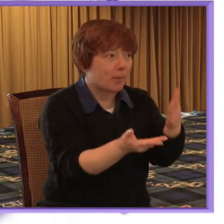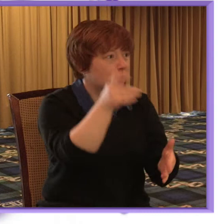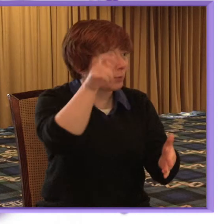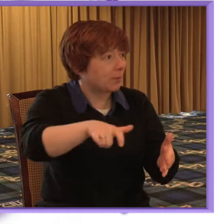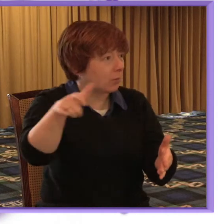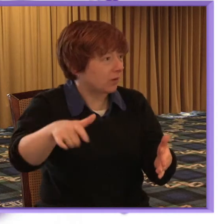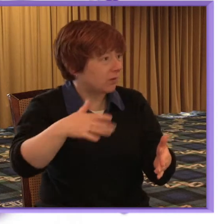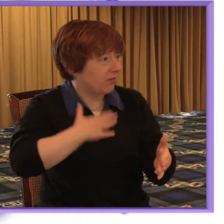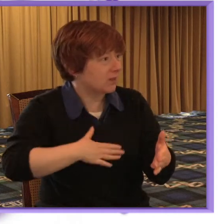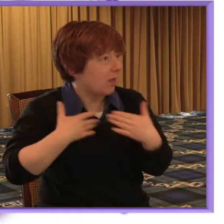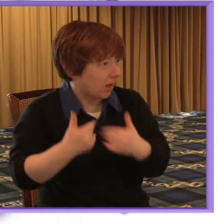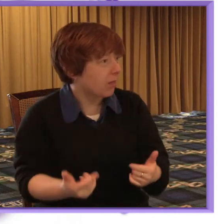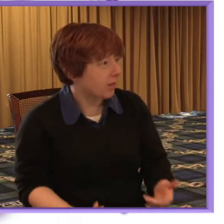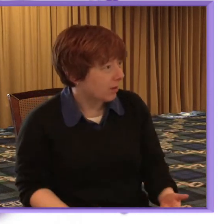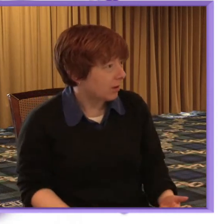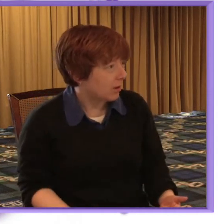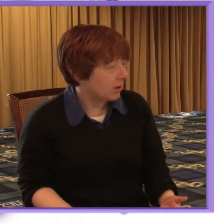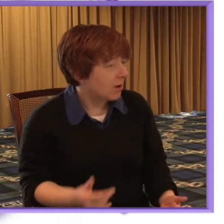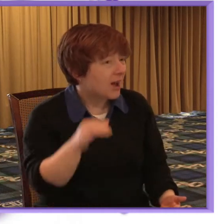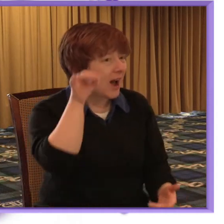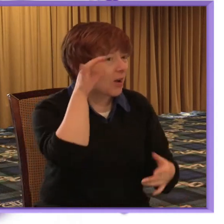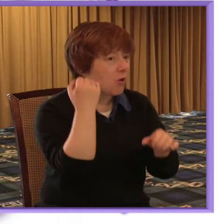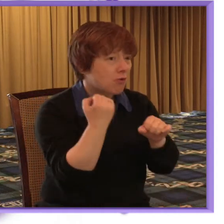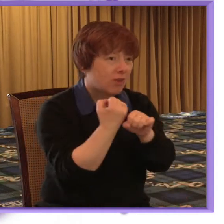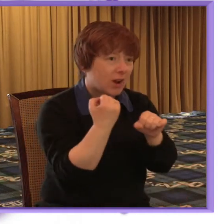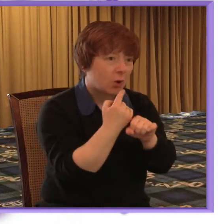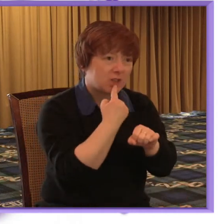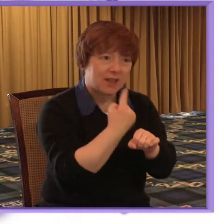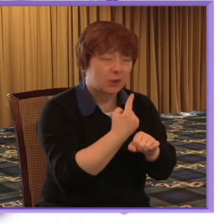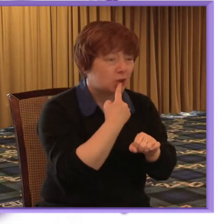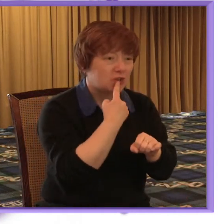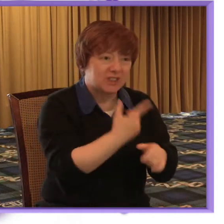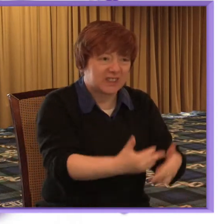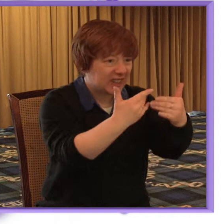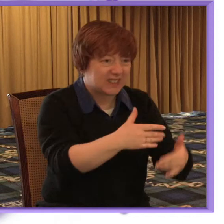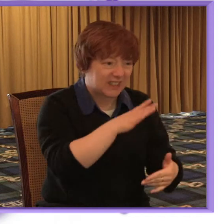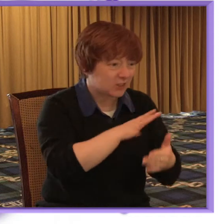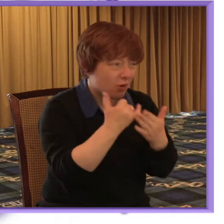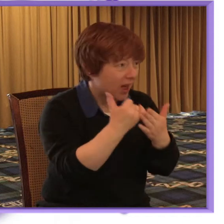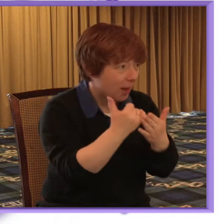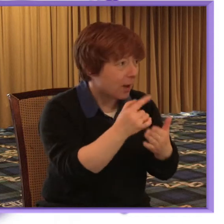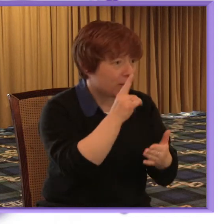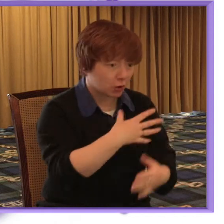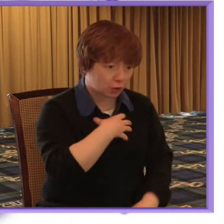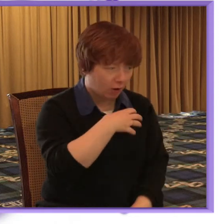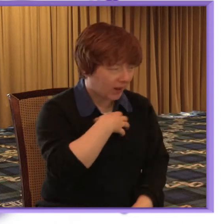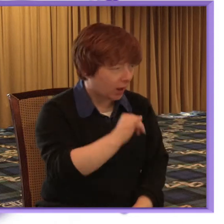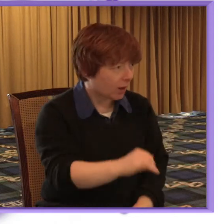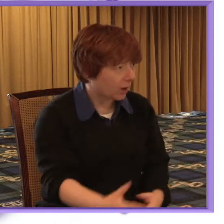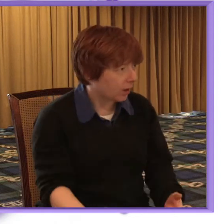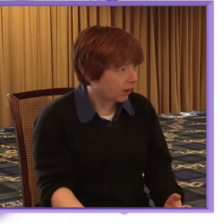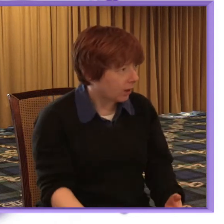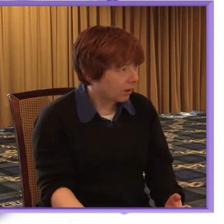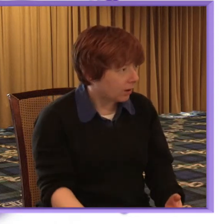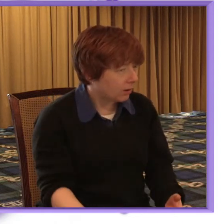statistics to rabble rouse but actually that's one that absolutely is inescapably shocking that actually you're more likely to die of smoking